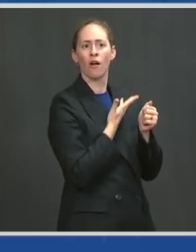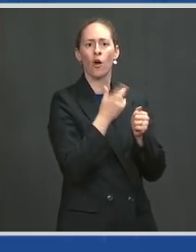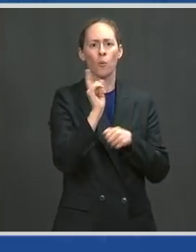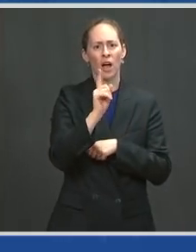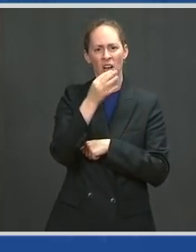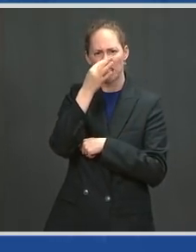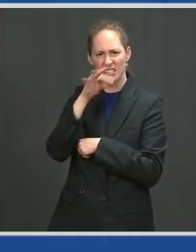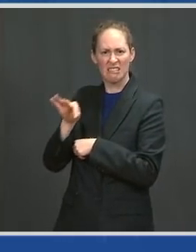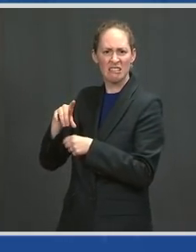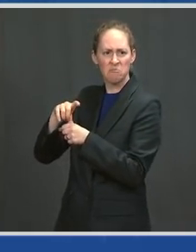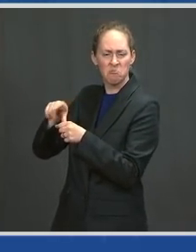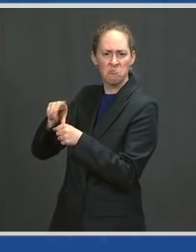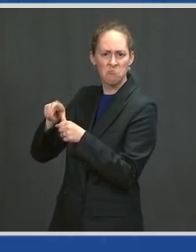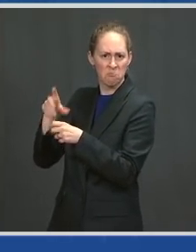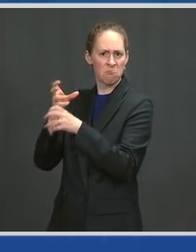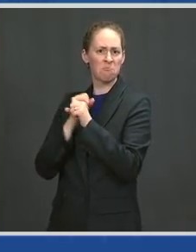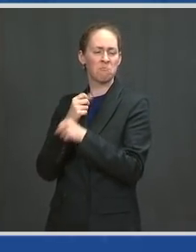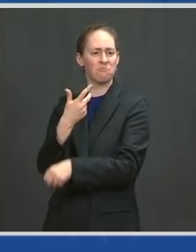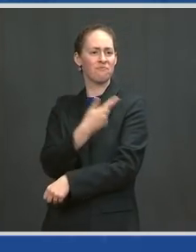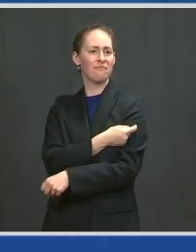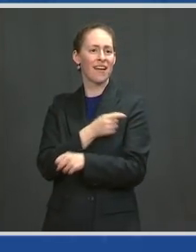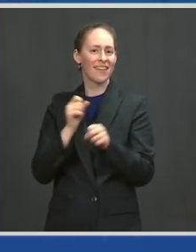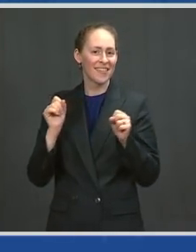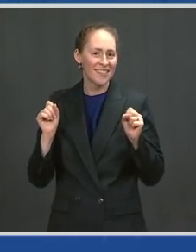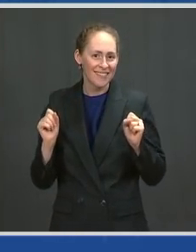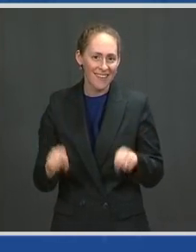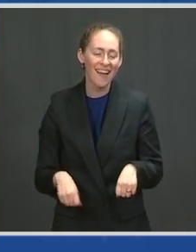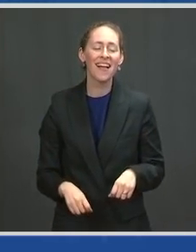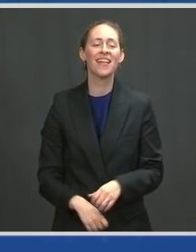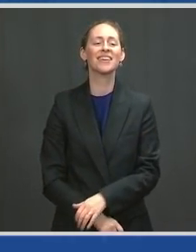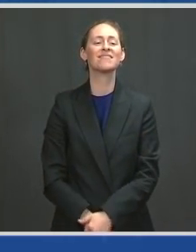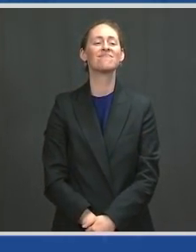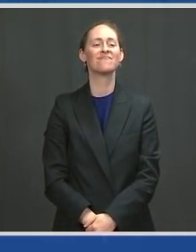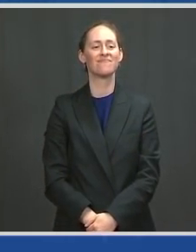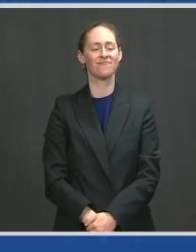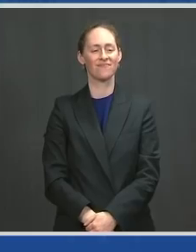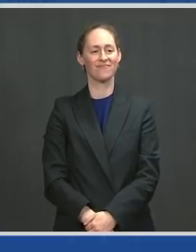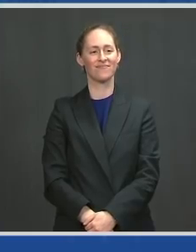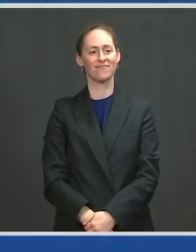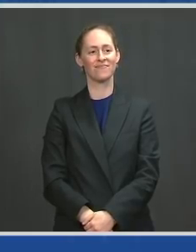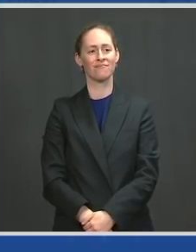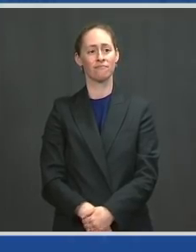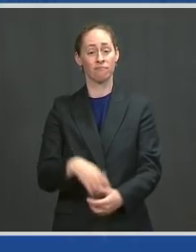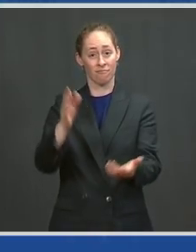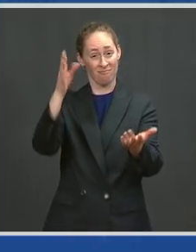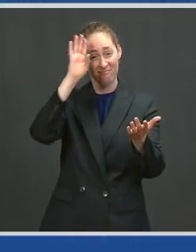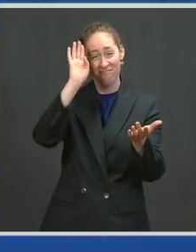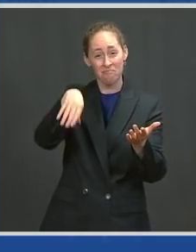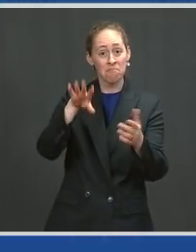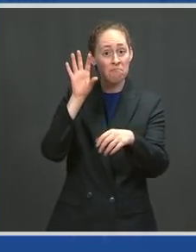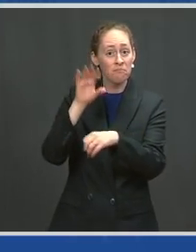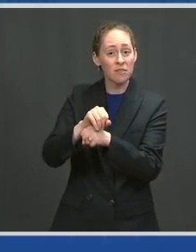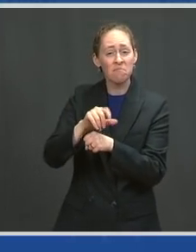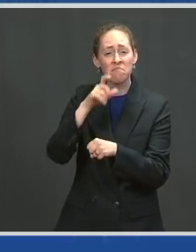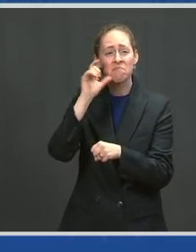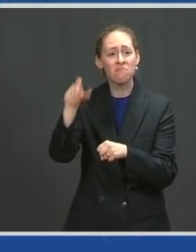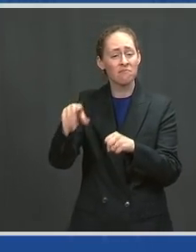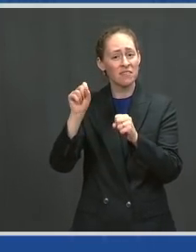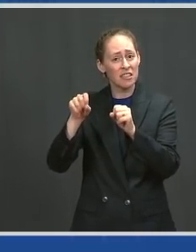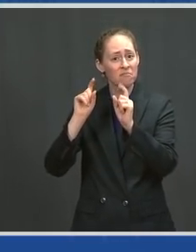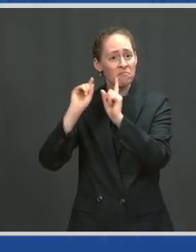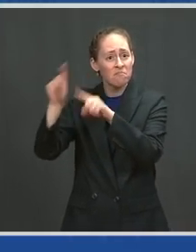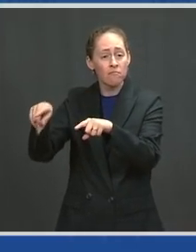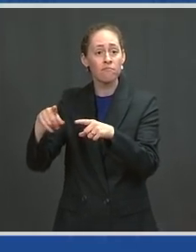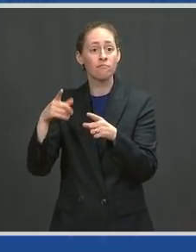nearest you will pop up immediately. And in almost all cases, you don't need an appointment. If transportation is an issue, I want to